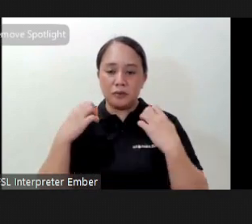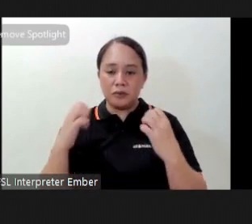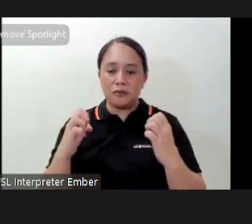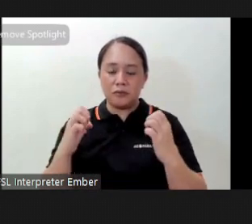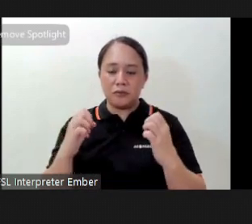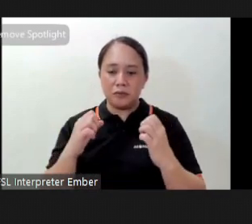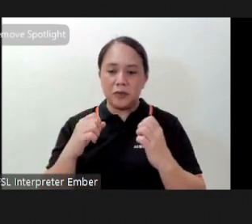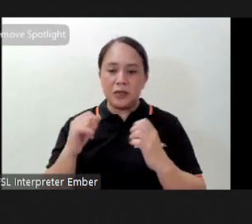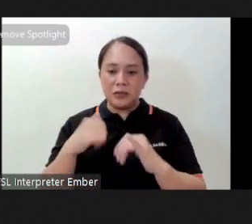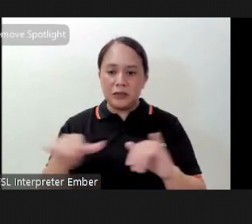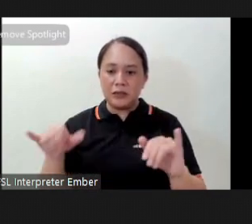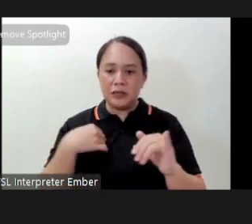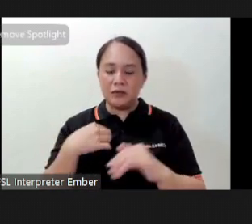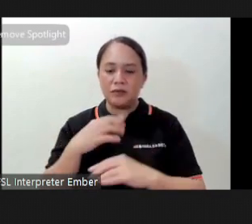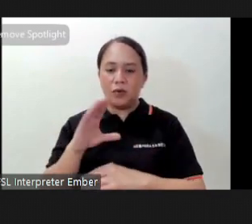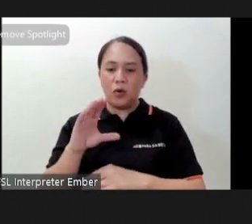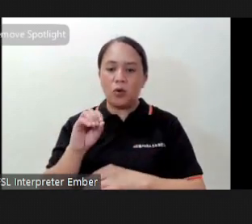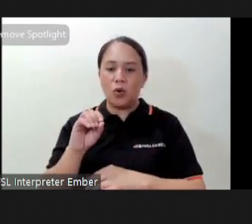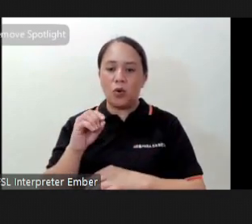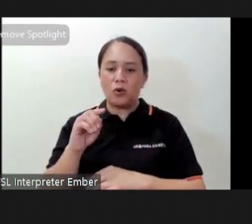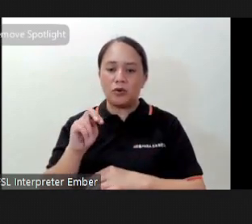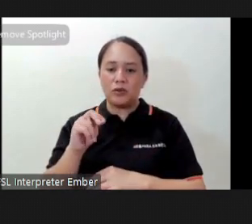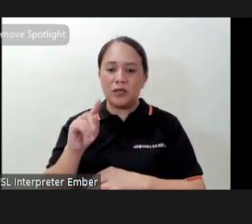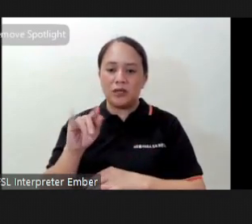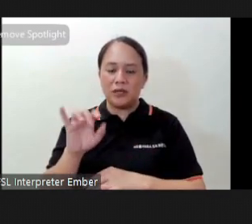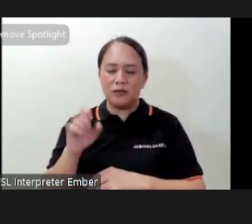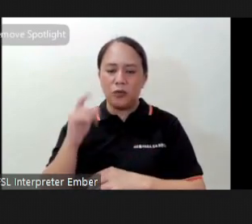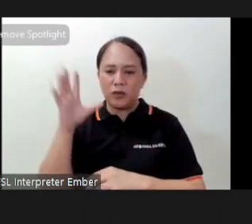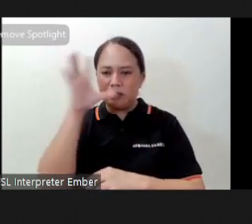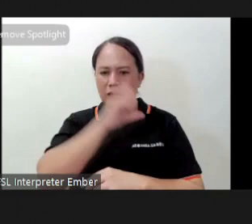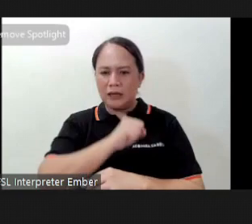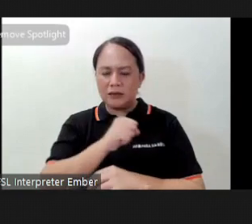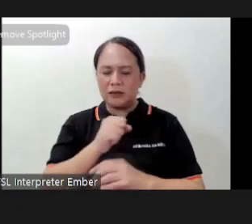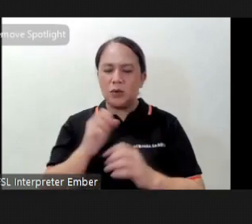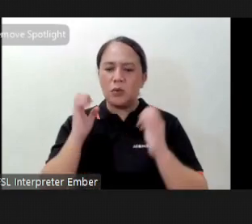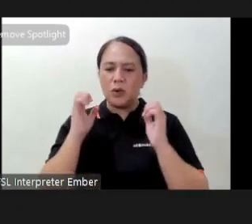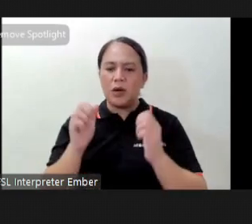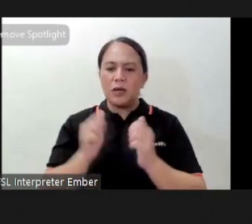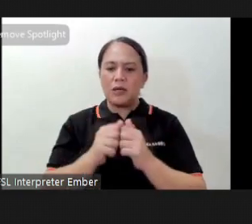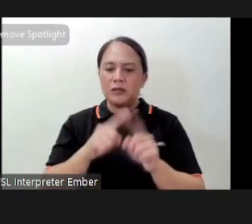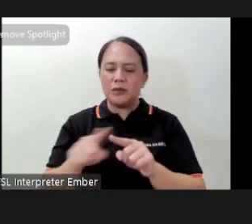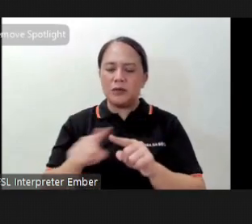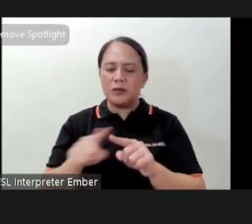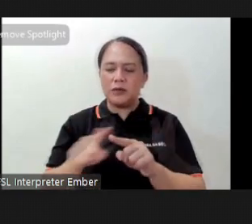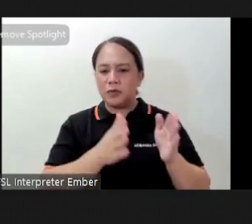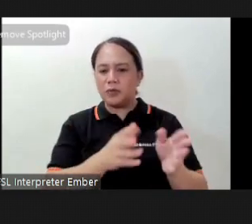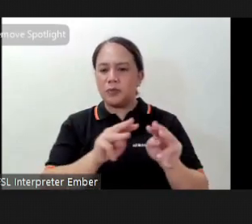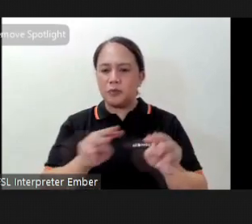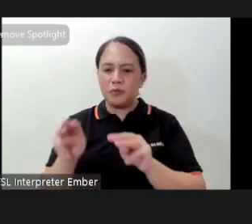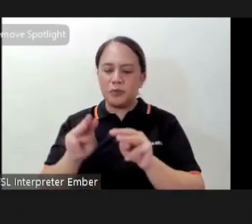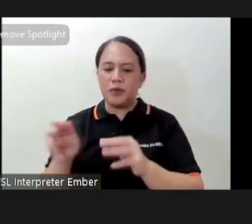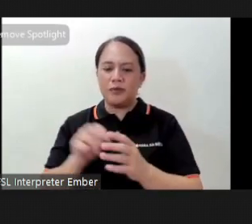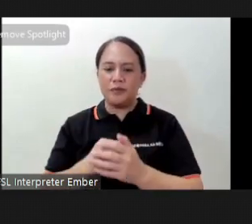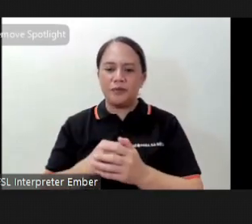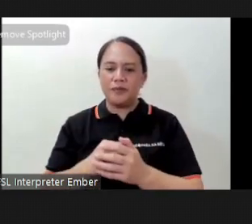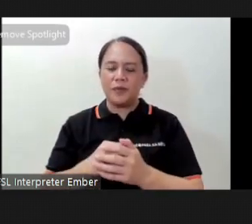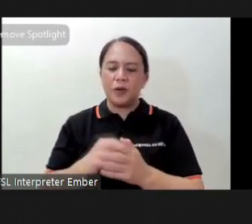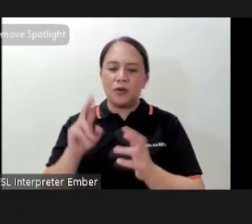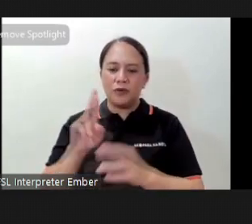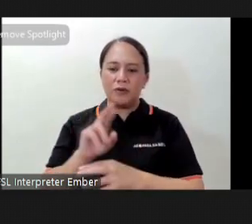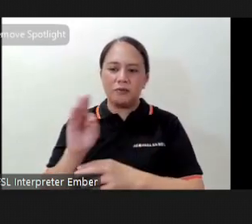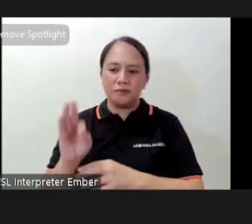is also a cognitive exercise since you try to figure out and work out the different moves and sequences of rope flow